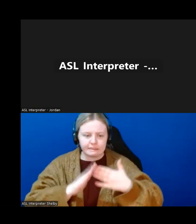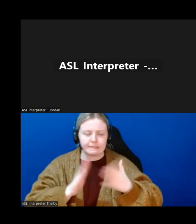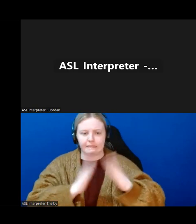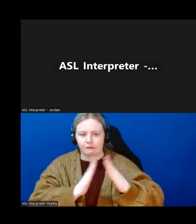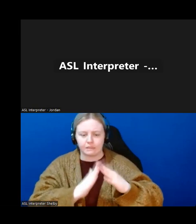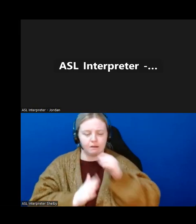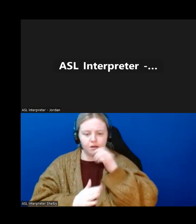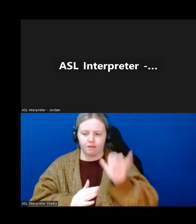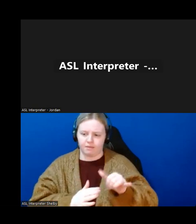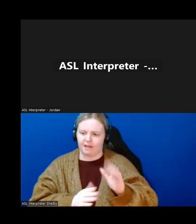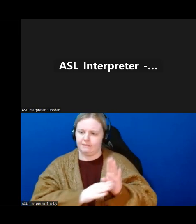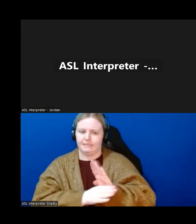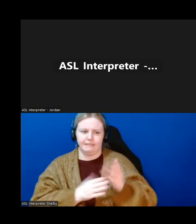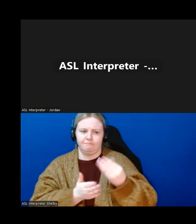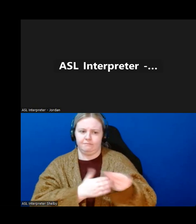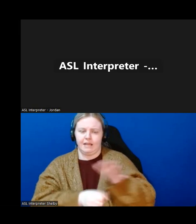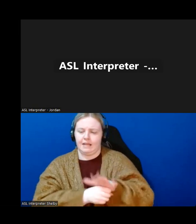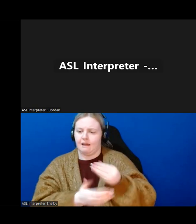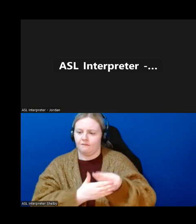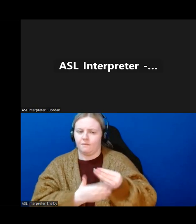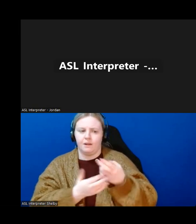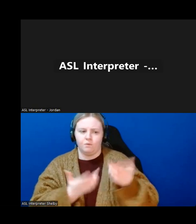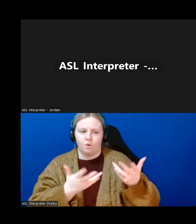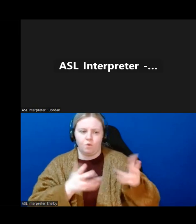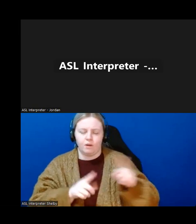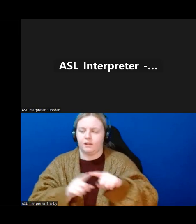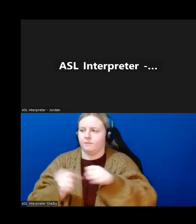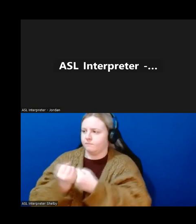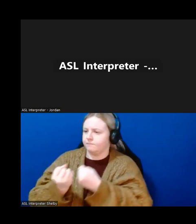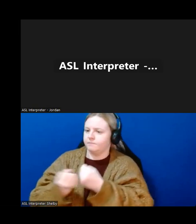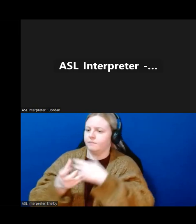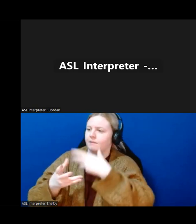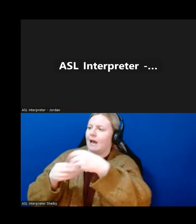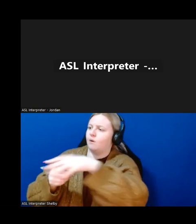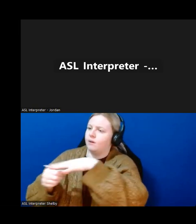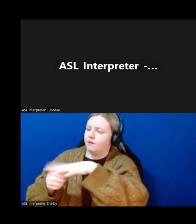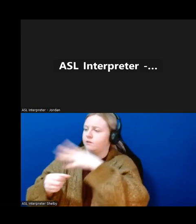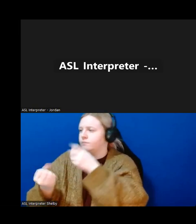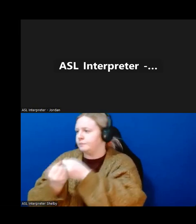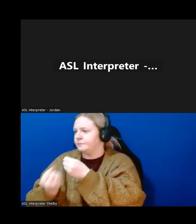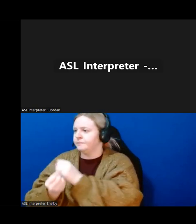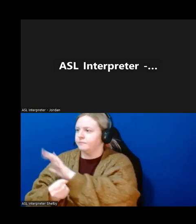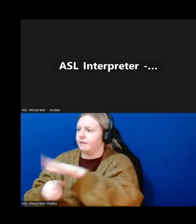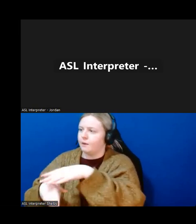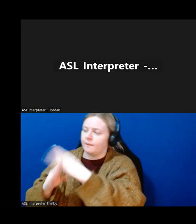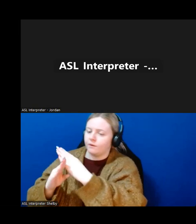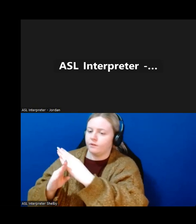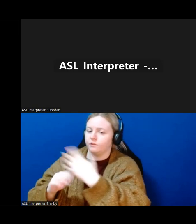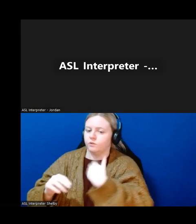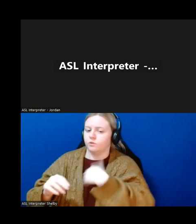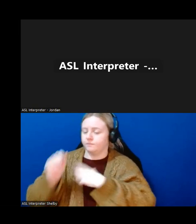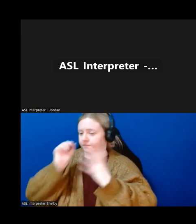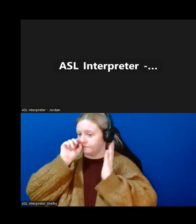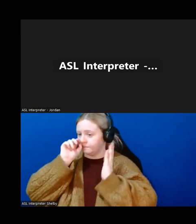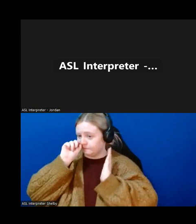individuals in a community to navigate individual or specific barriers. We have in the past had individuals